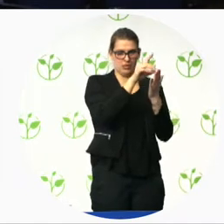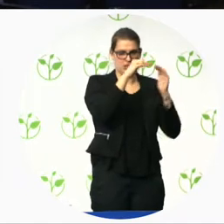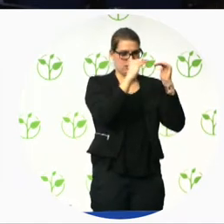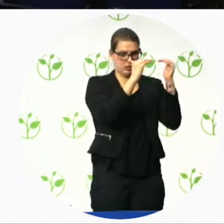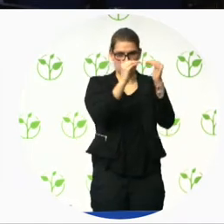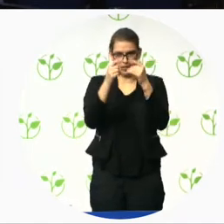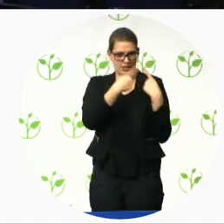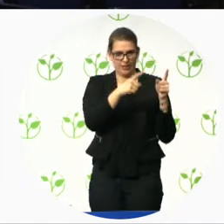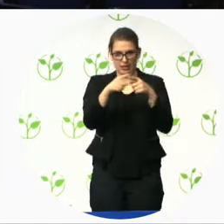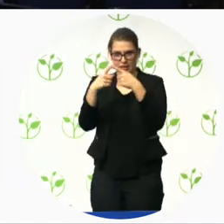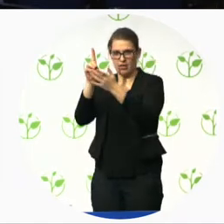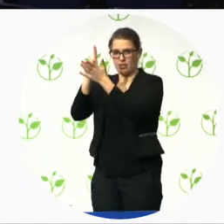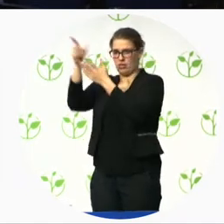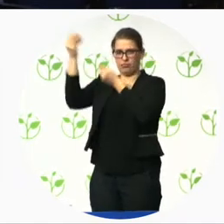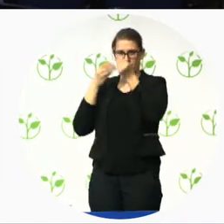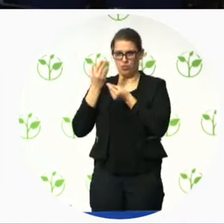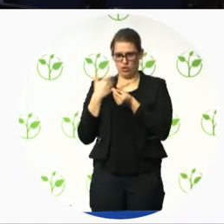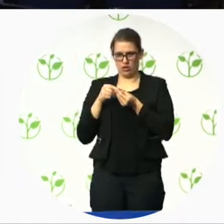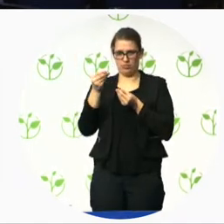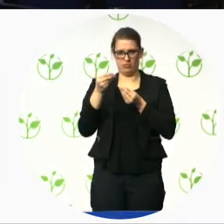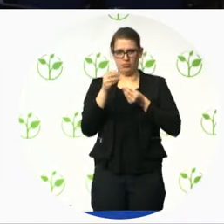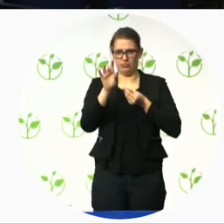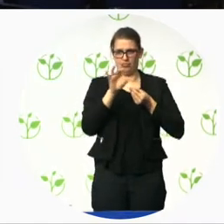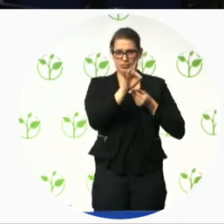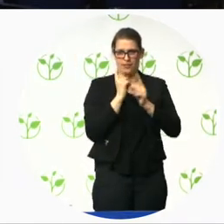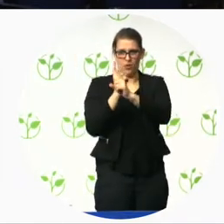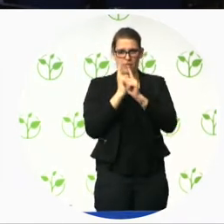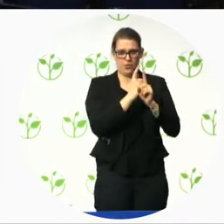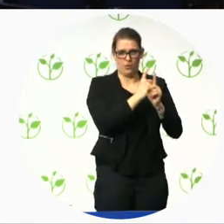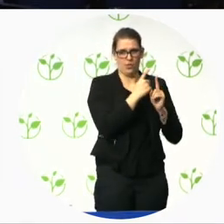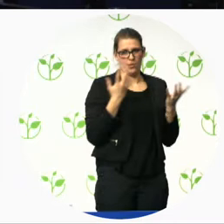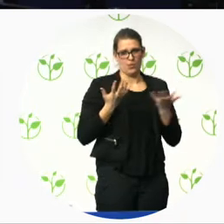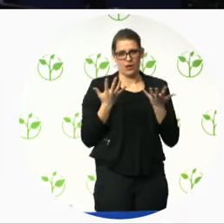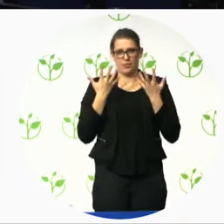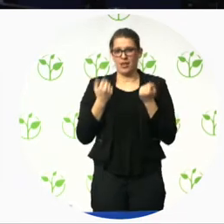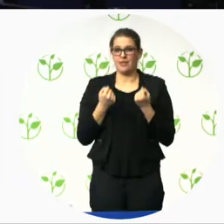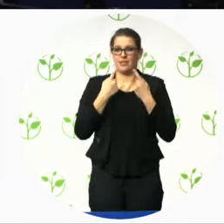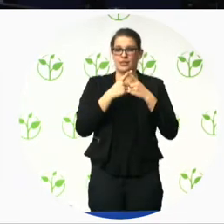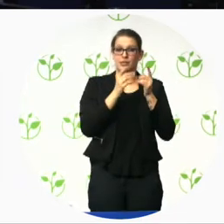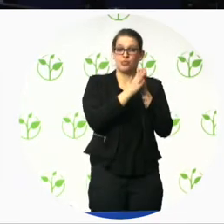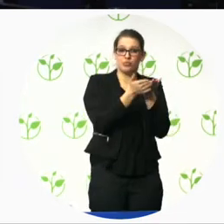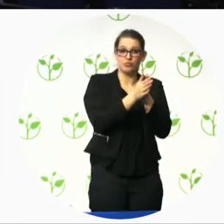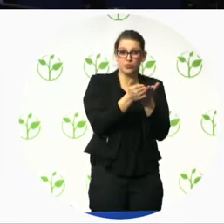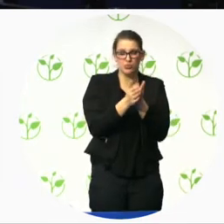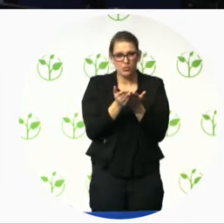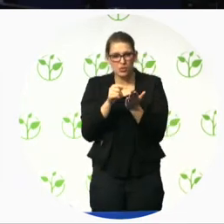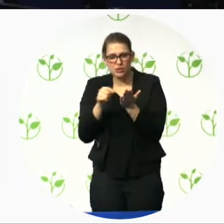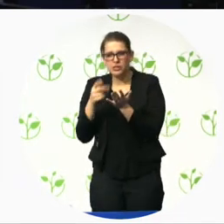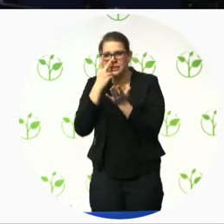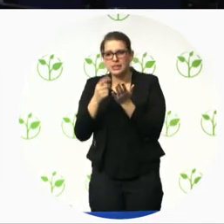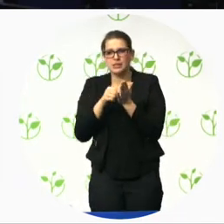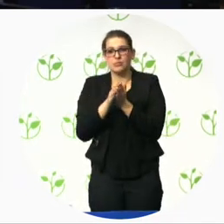technical requirements and technical details second okay